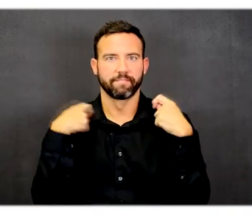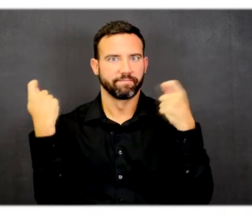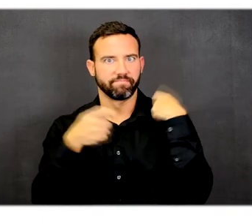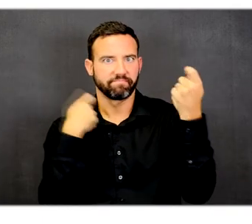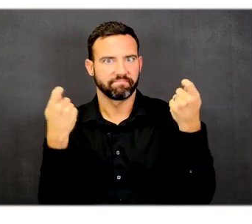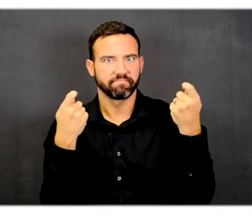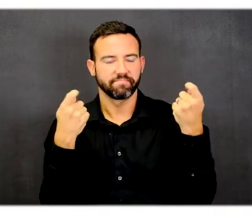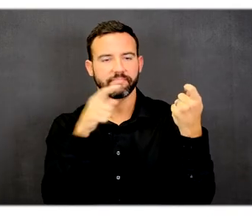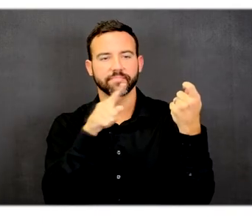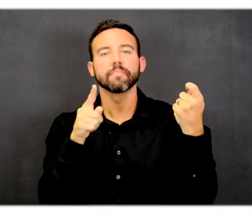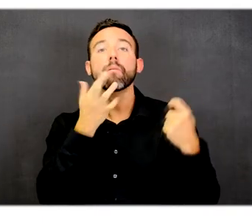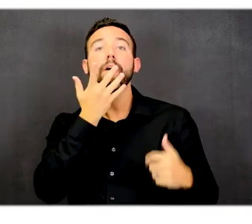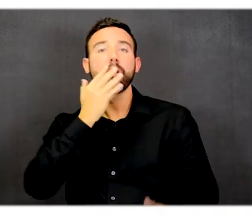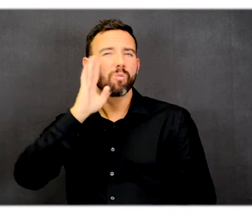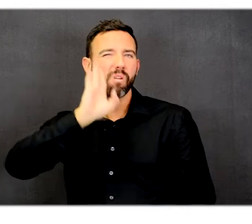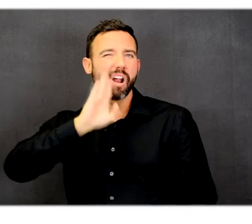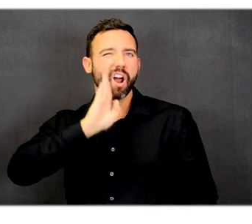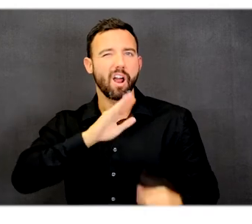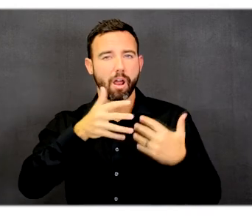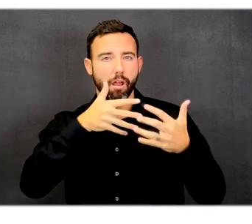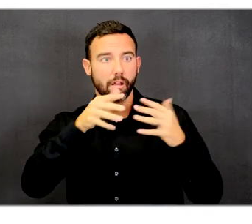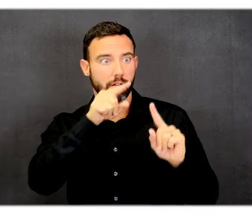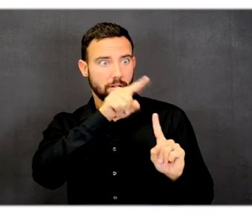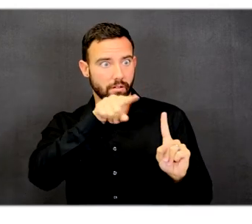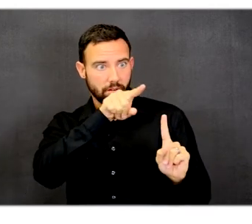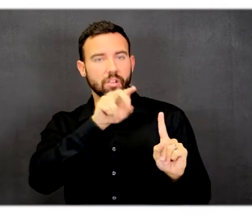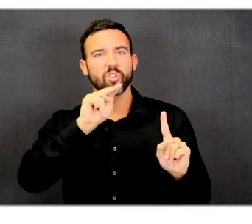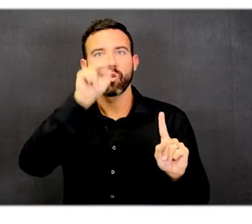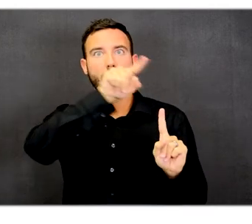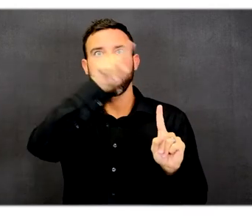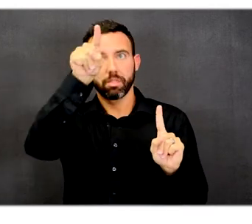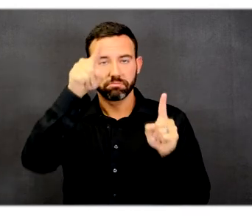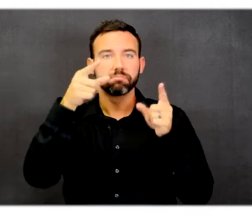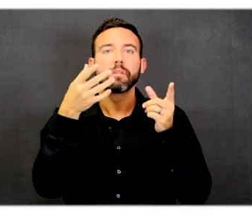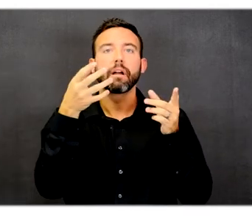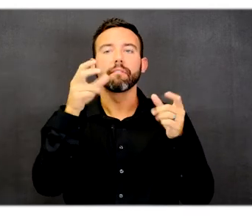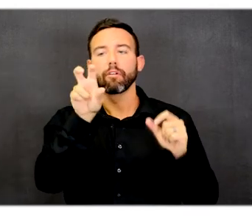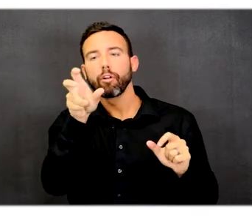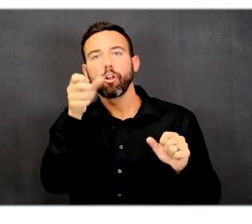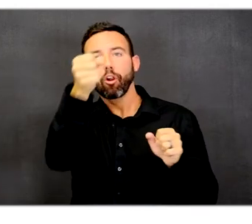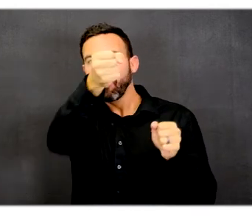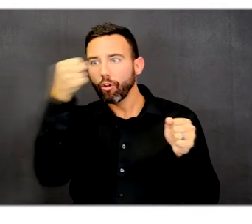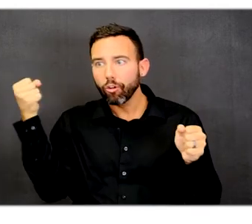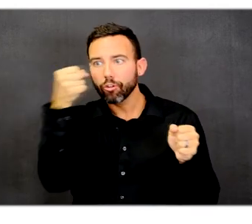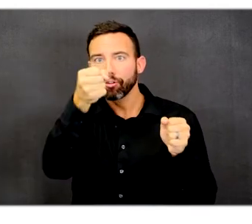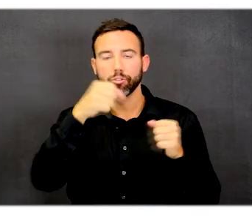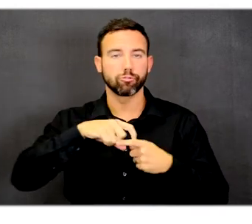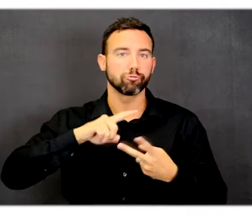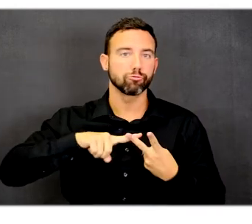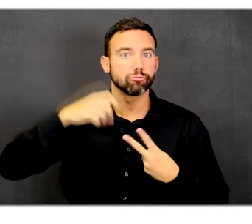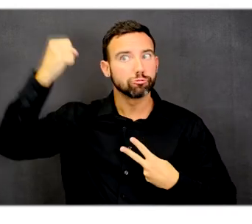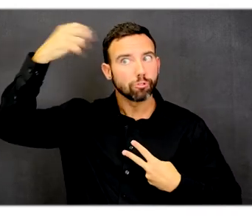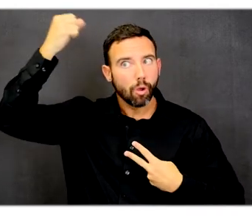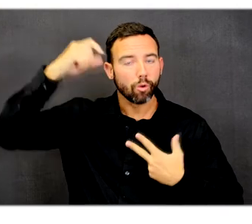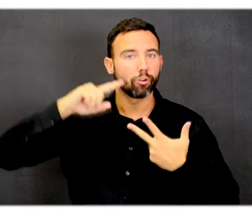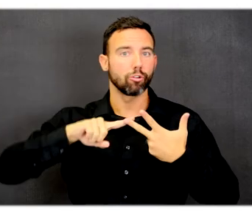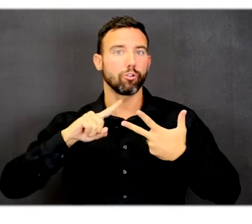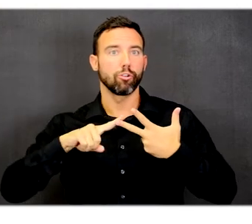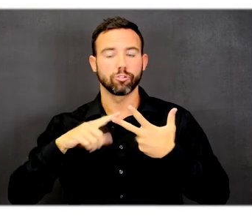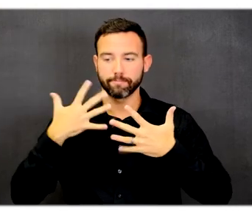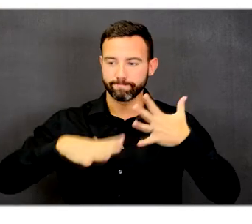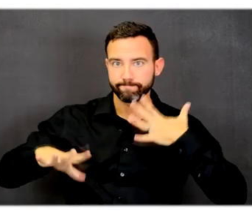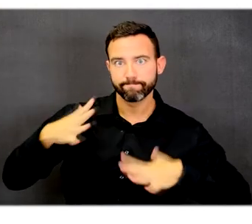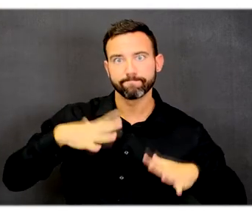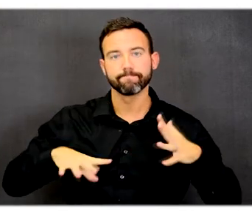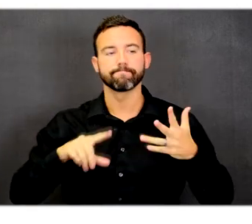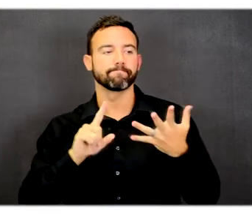The brownish color on the north side shows accessible lockers, showers, dressing areas, and toilet facilities.